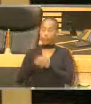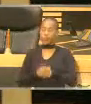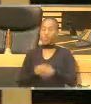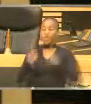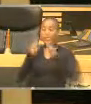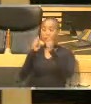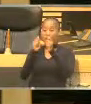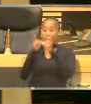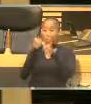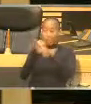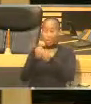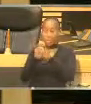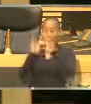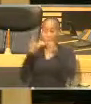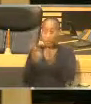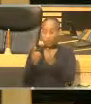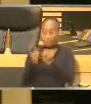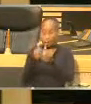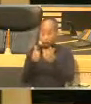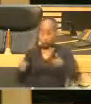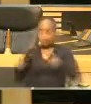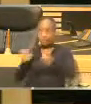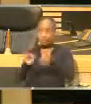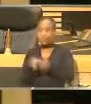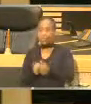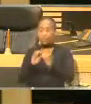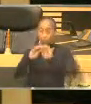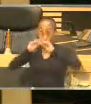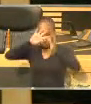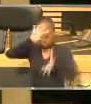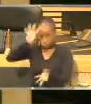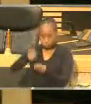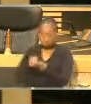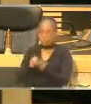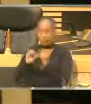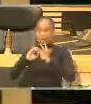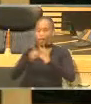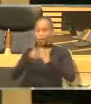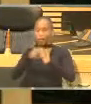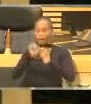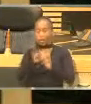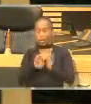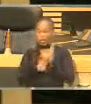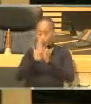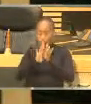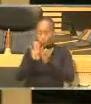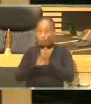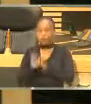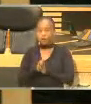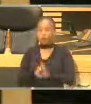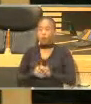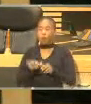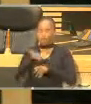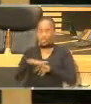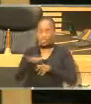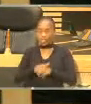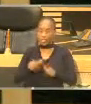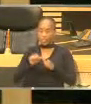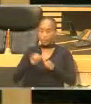Department with its entities will consolidate its efforts and take advantage of the improving conditions to better the lives of our people.